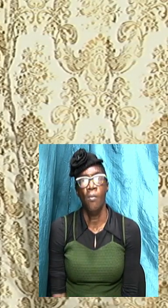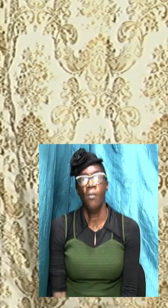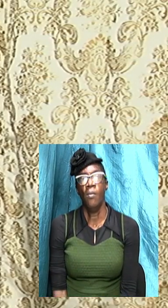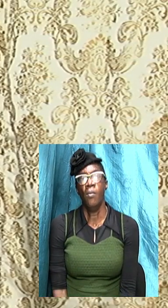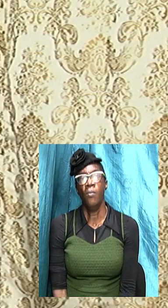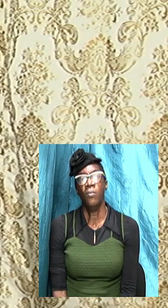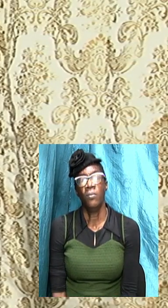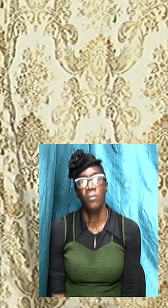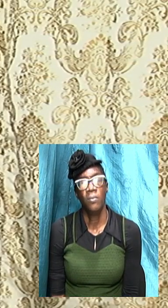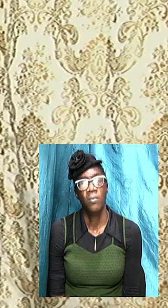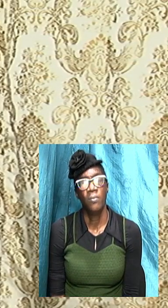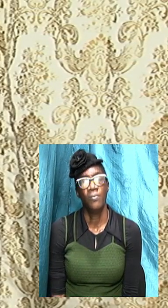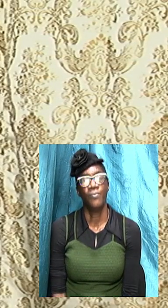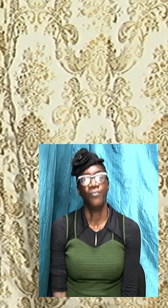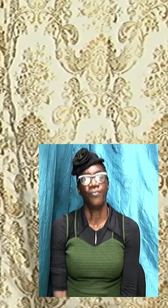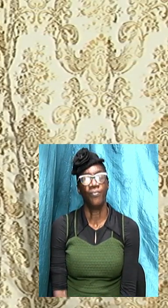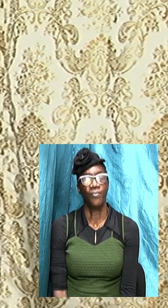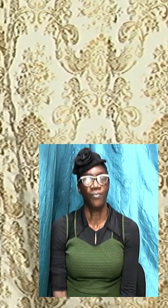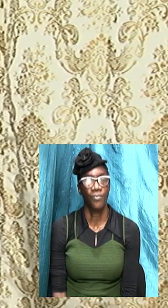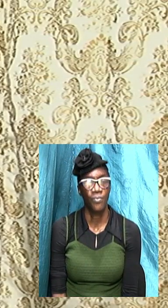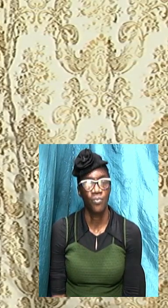and Jude talk about it